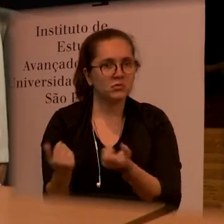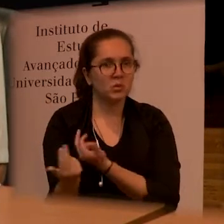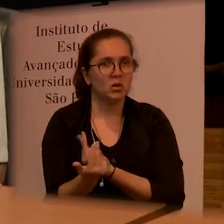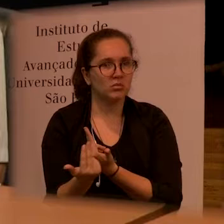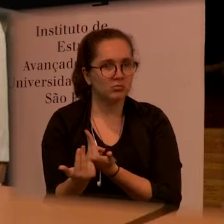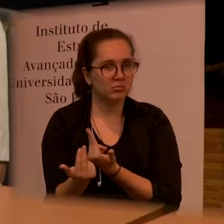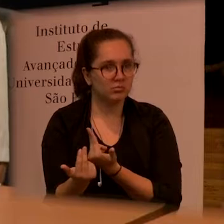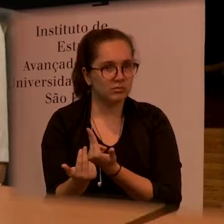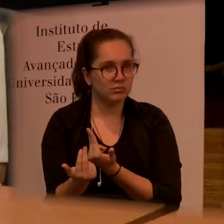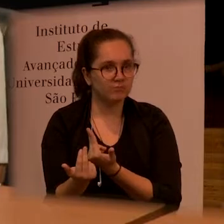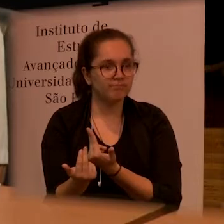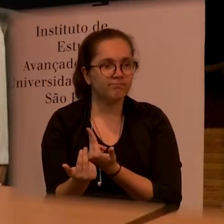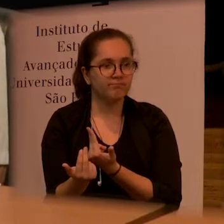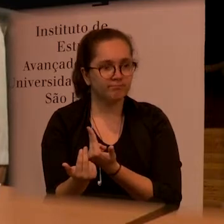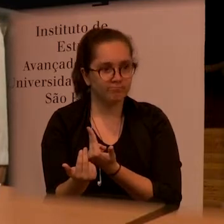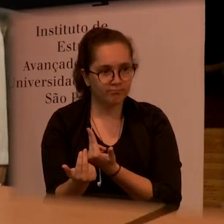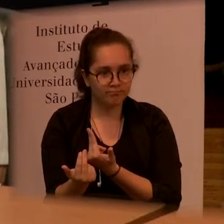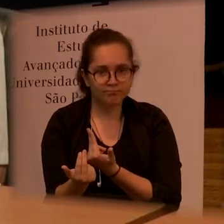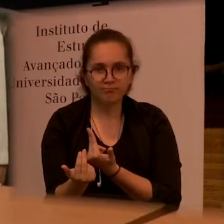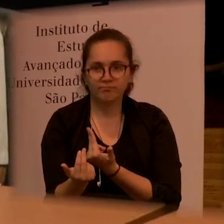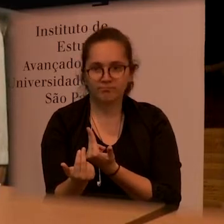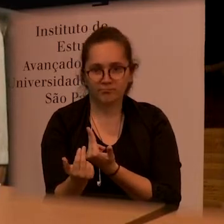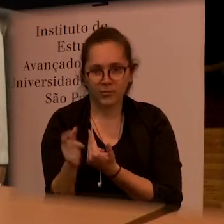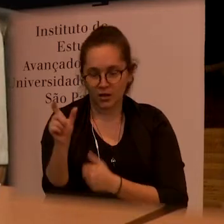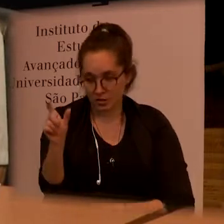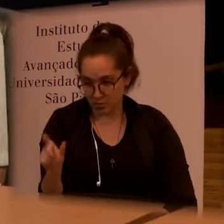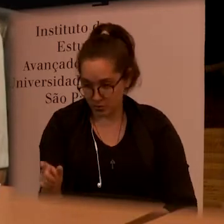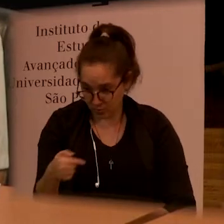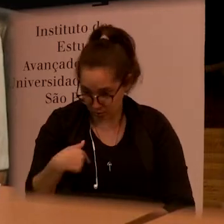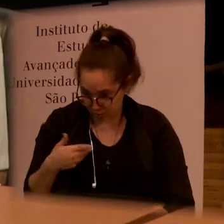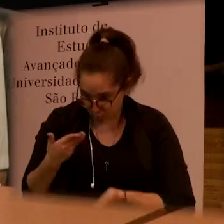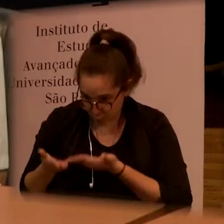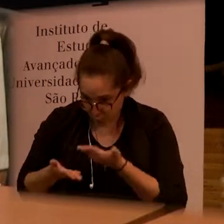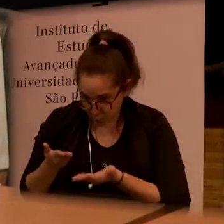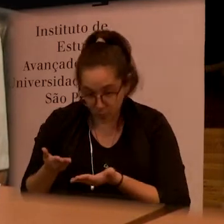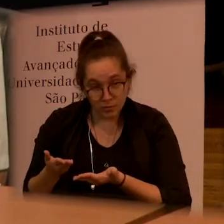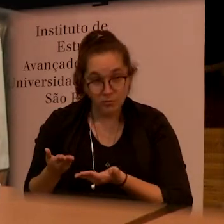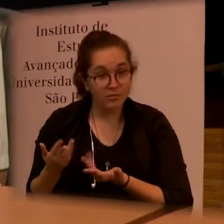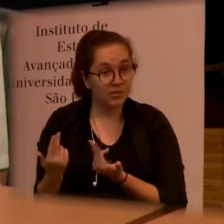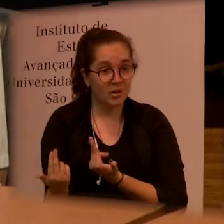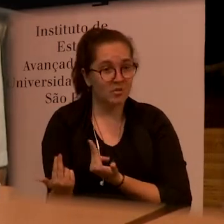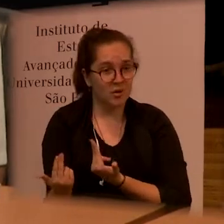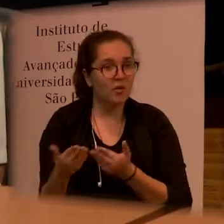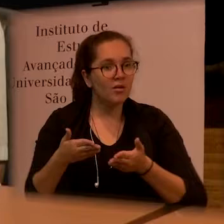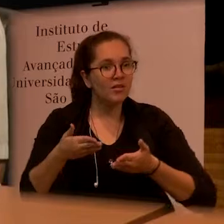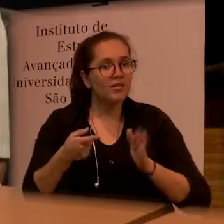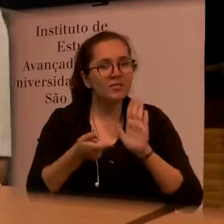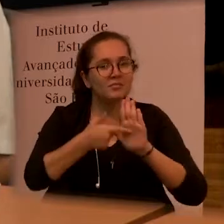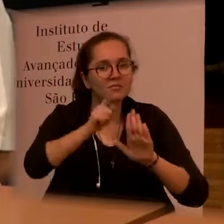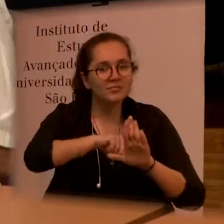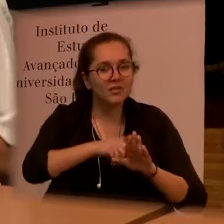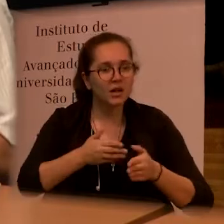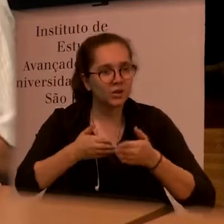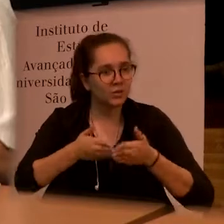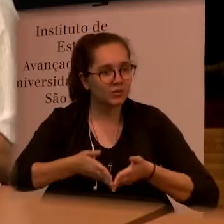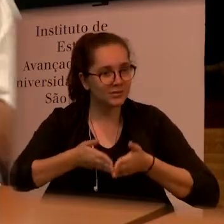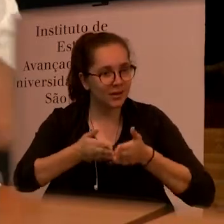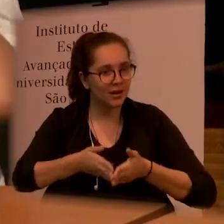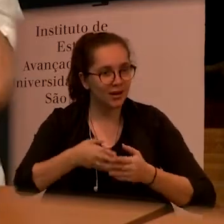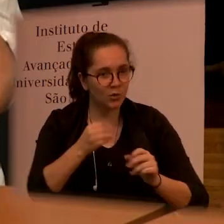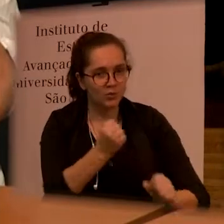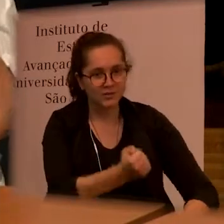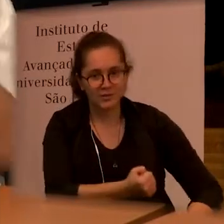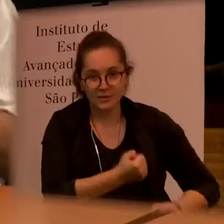same waters that the person that he's treating they are all in the same boat they are all in the same